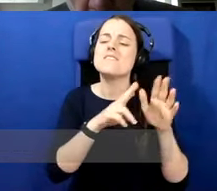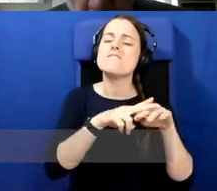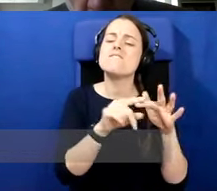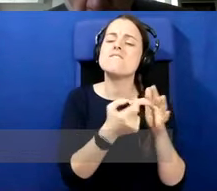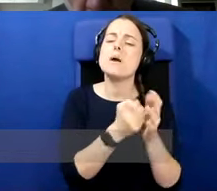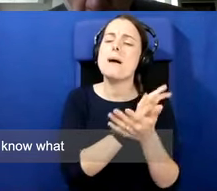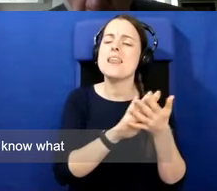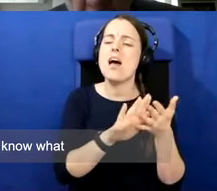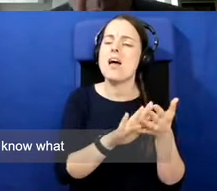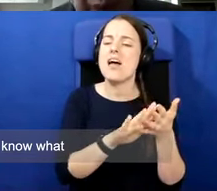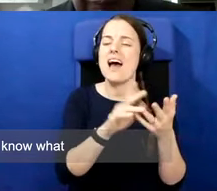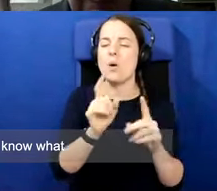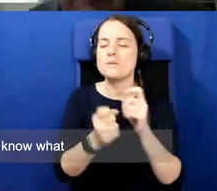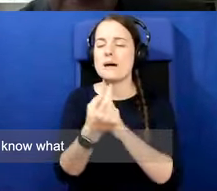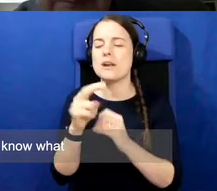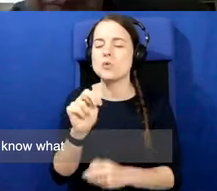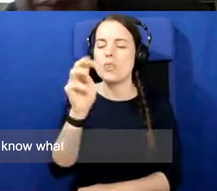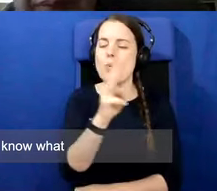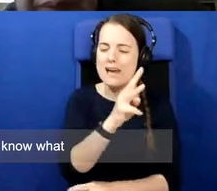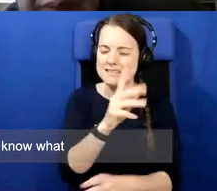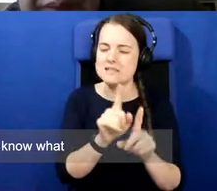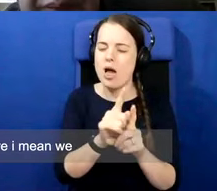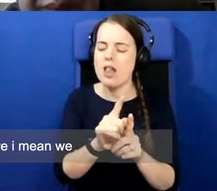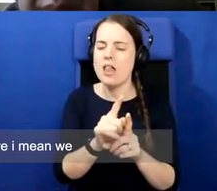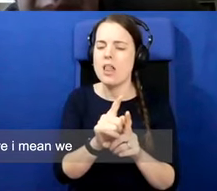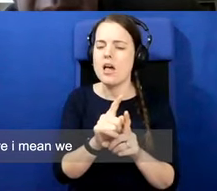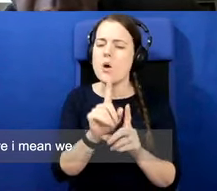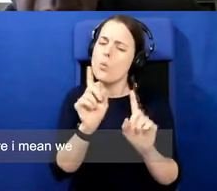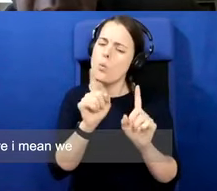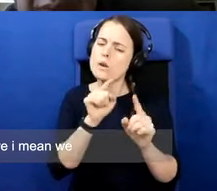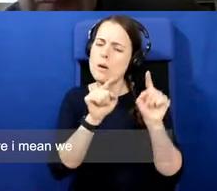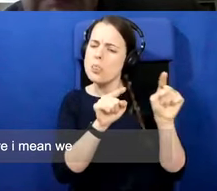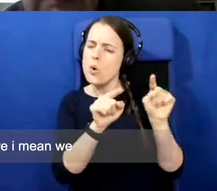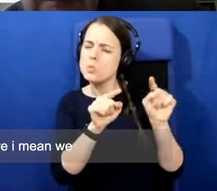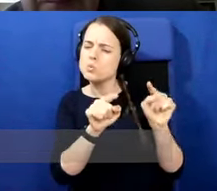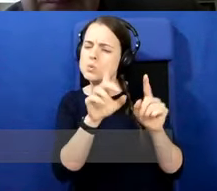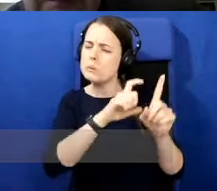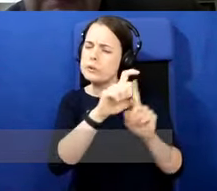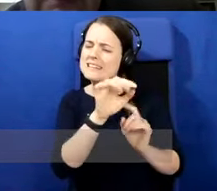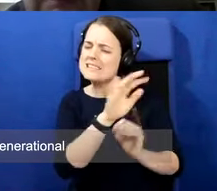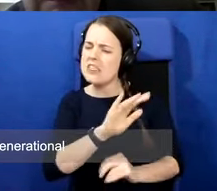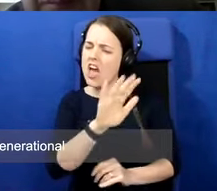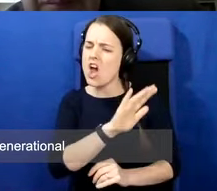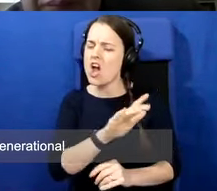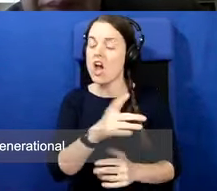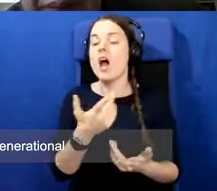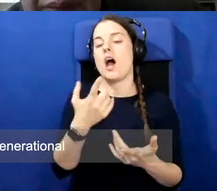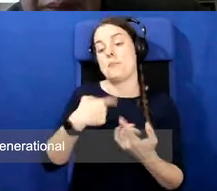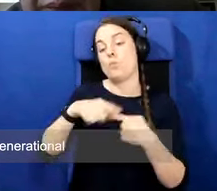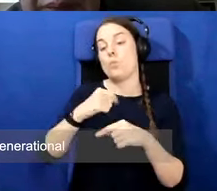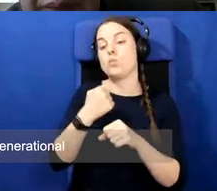in the Northwest as well. You know, what about those communities there? I mean, we talk about intergenerational and